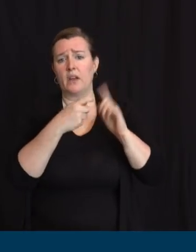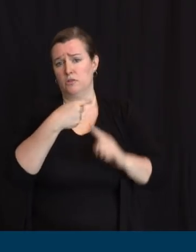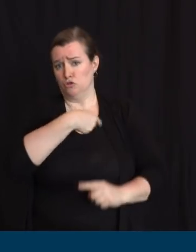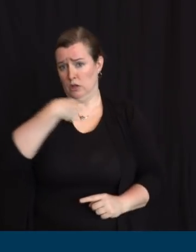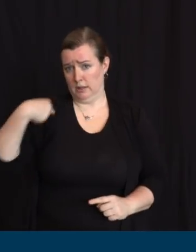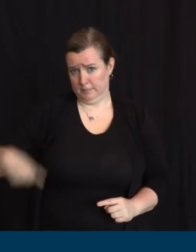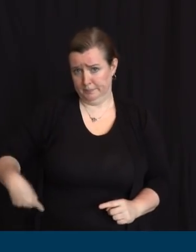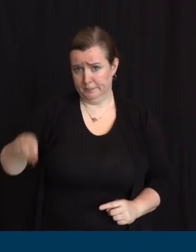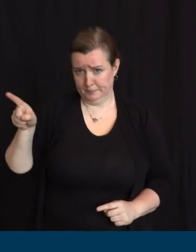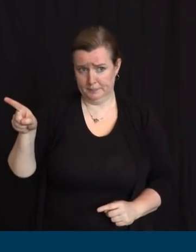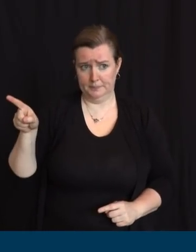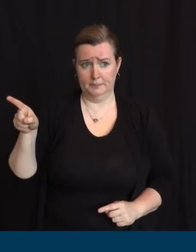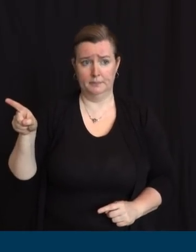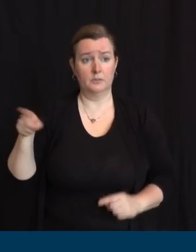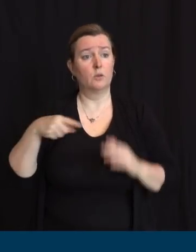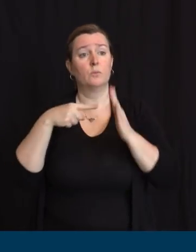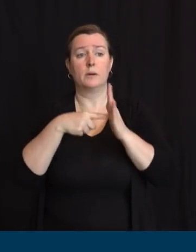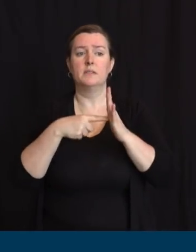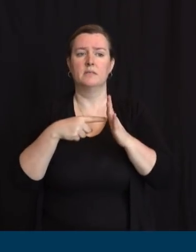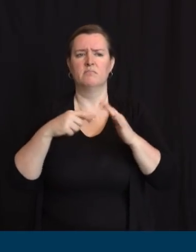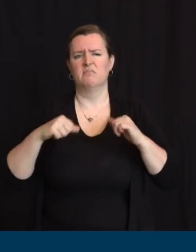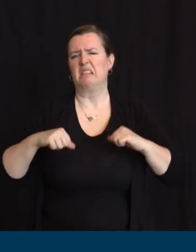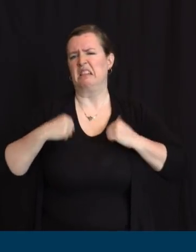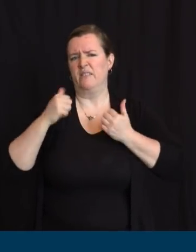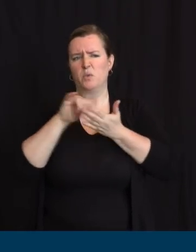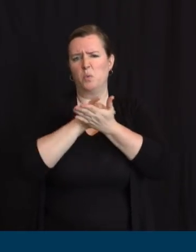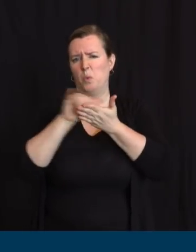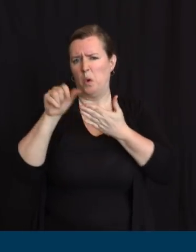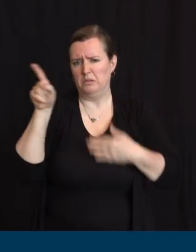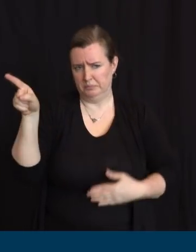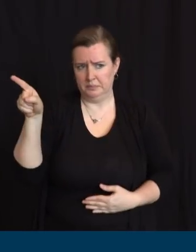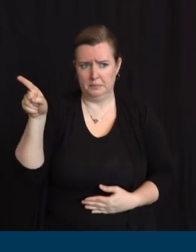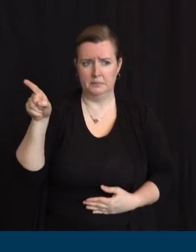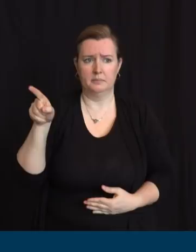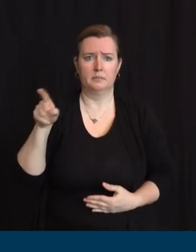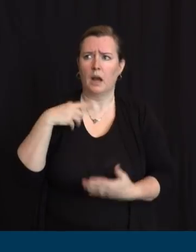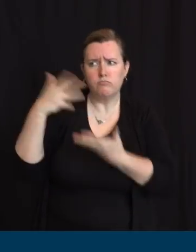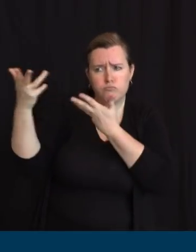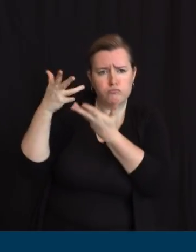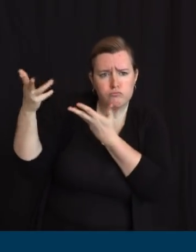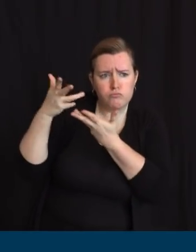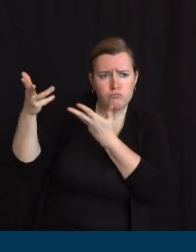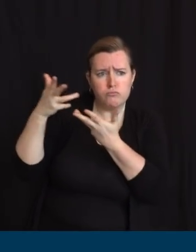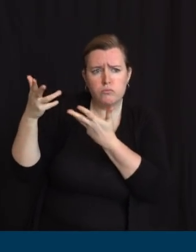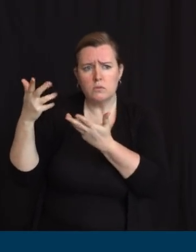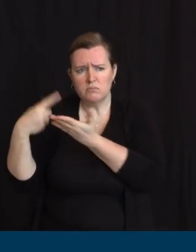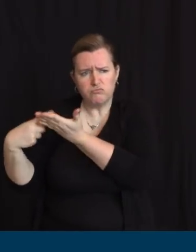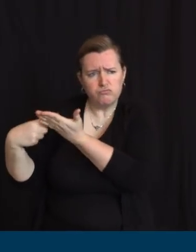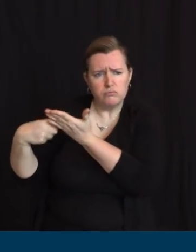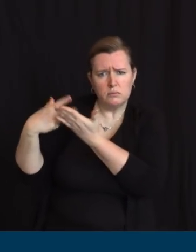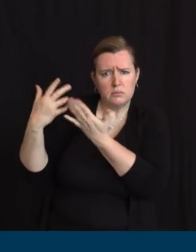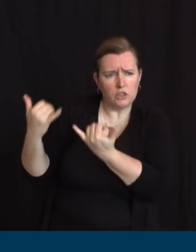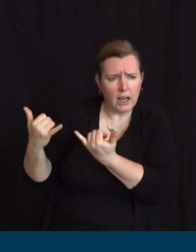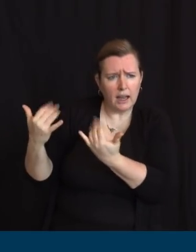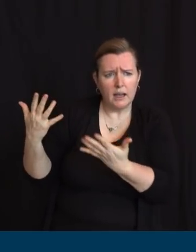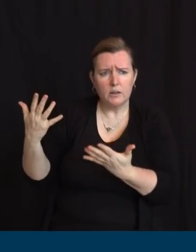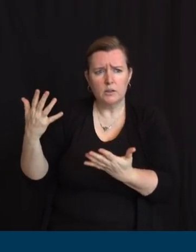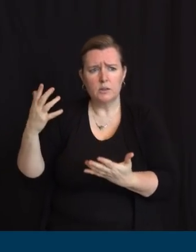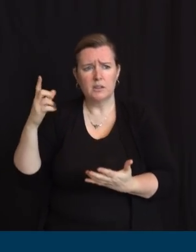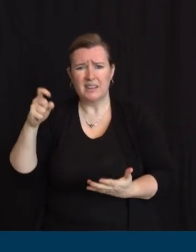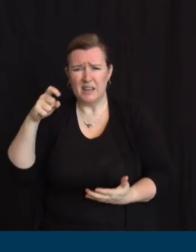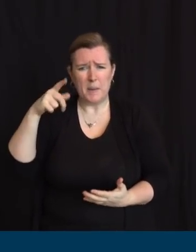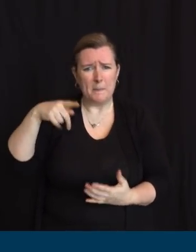of requests and initiatives we have in the People's Republic for things like personal protective equipment and